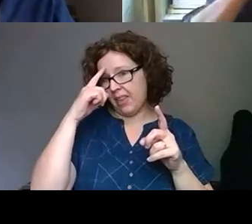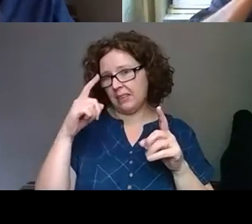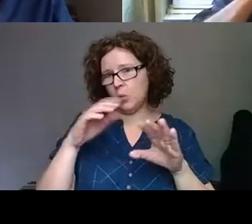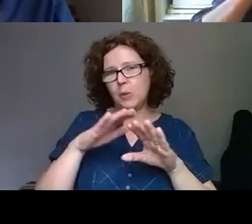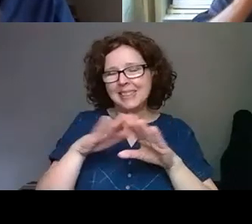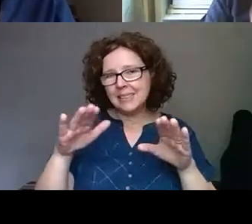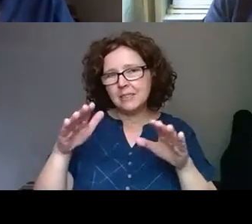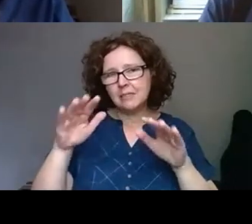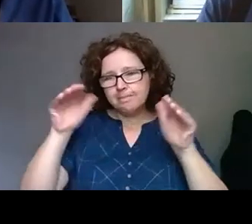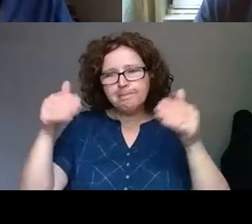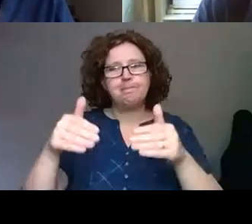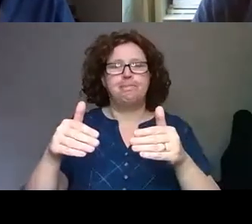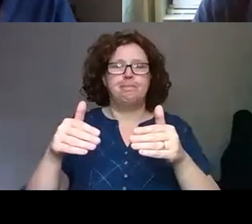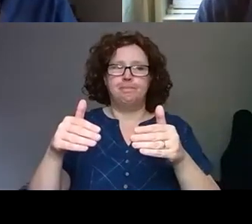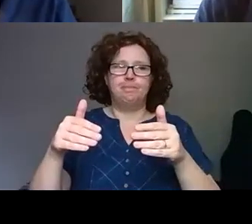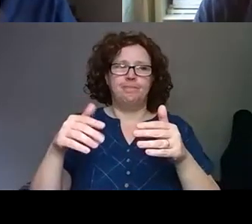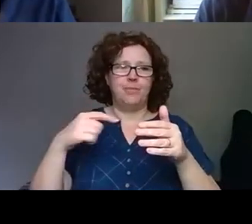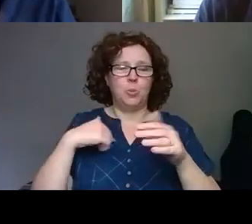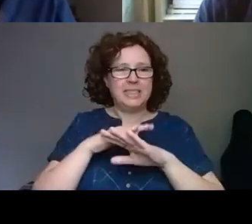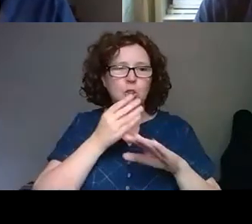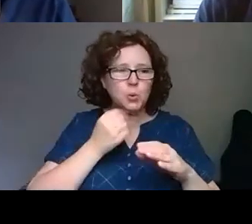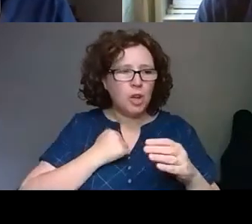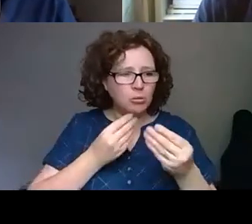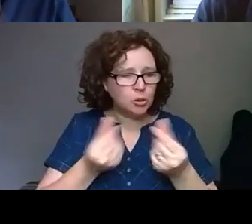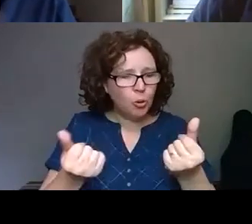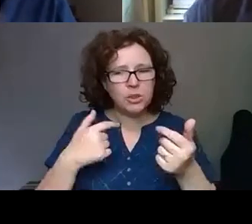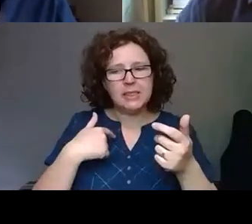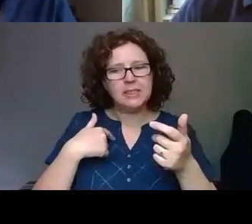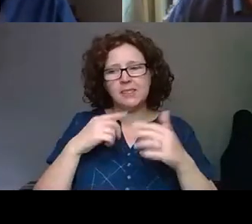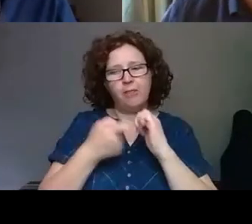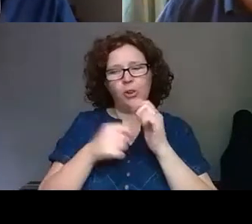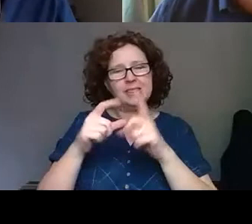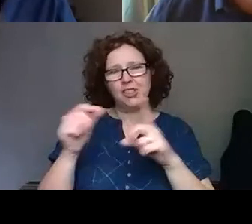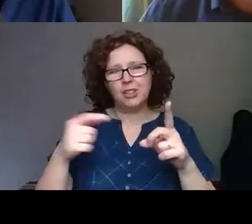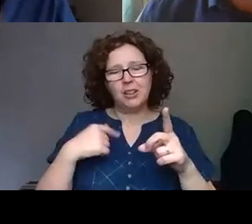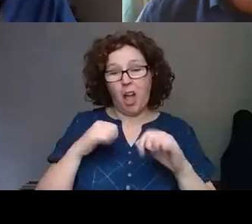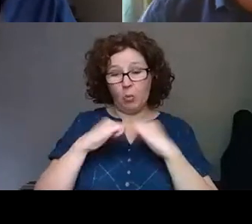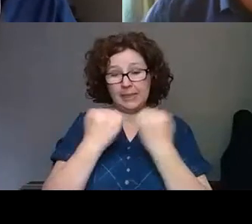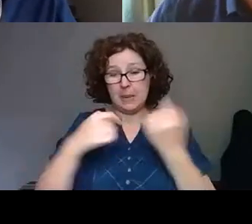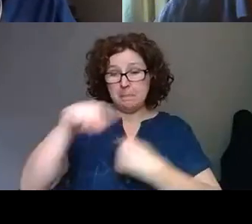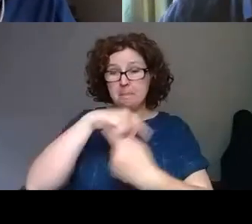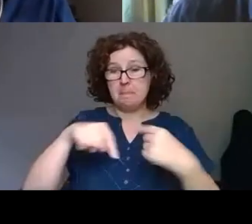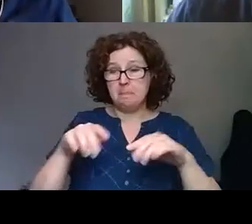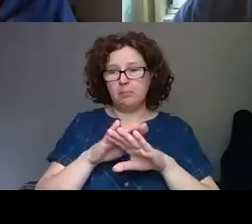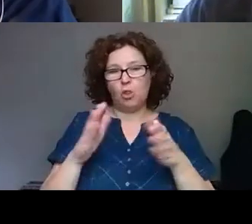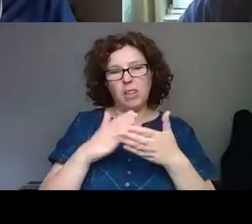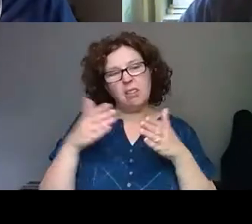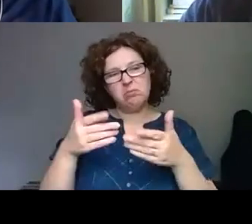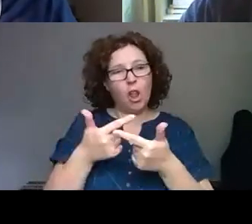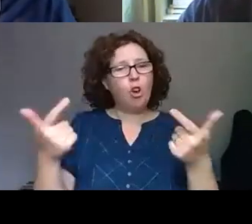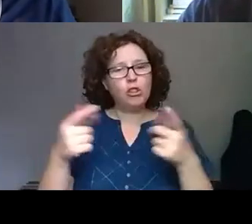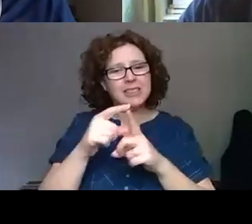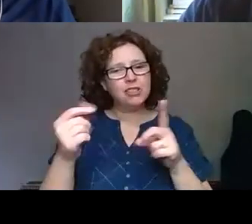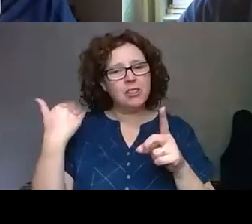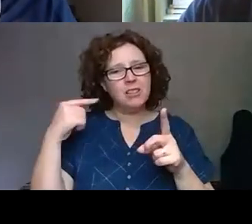our resources and also our kind of our team has not been investing a lot in